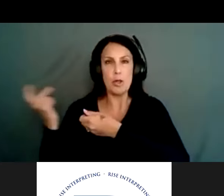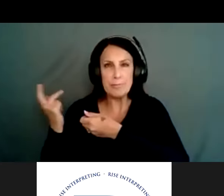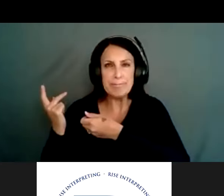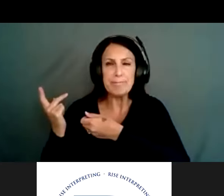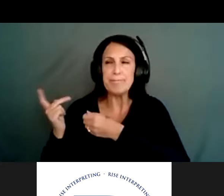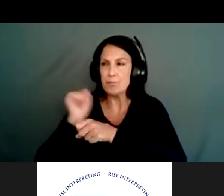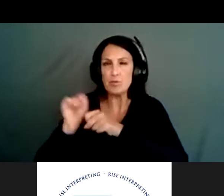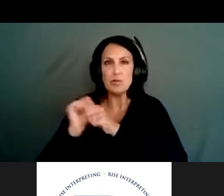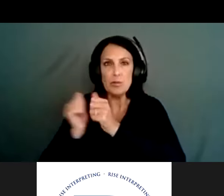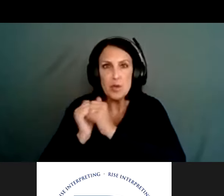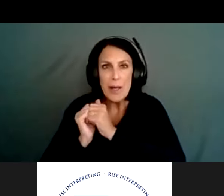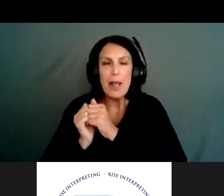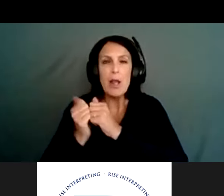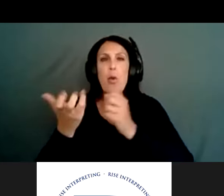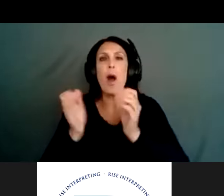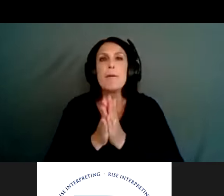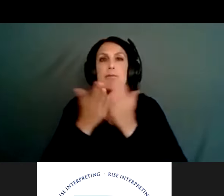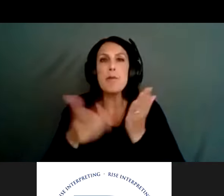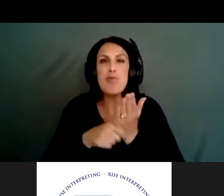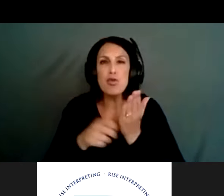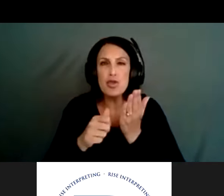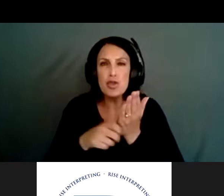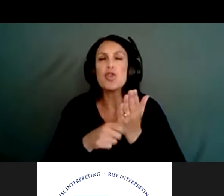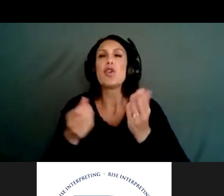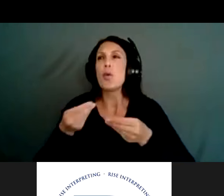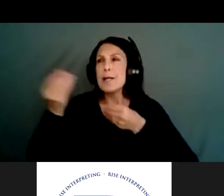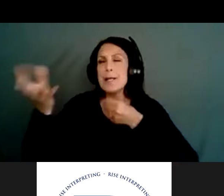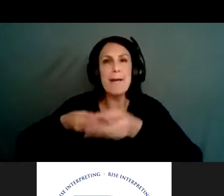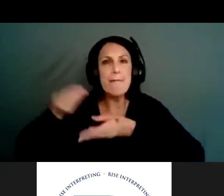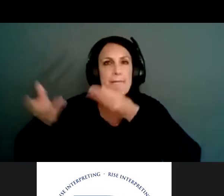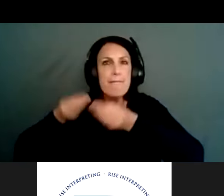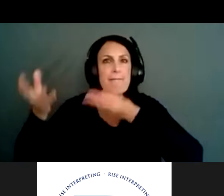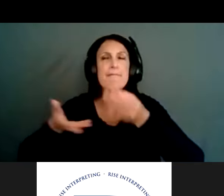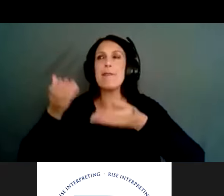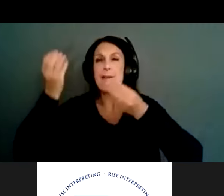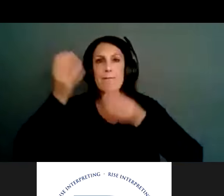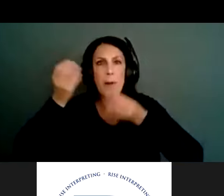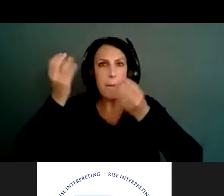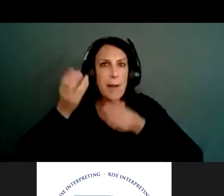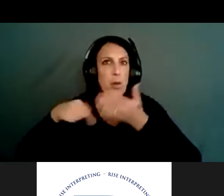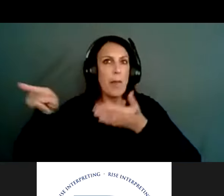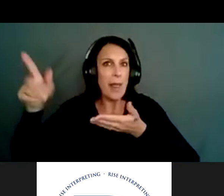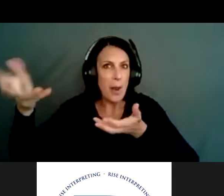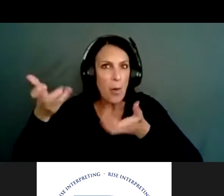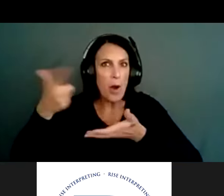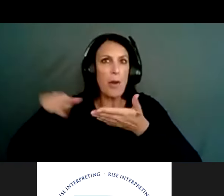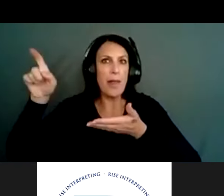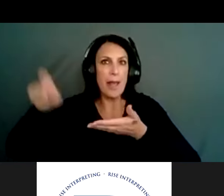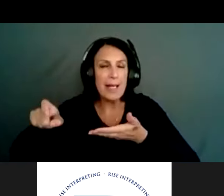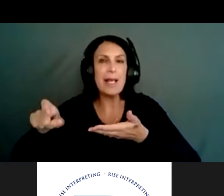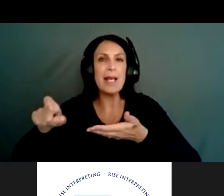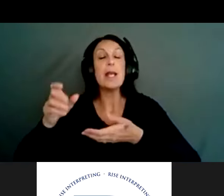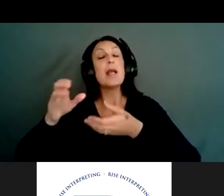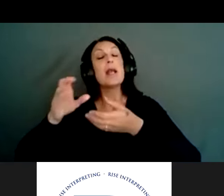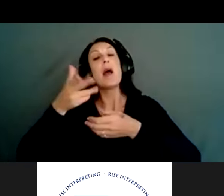suicide prevention specific materials or content. One, we worked with gunshot owners